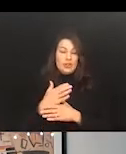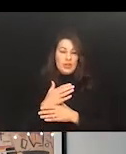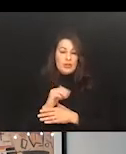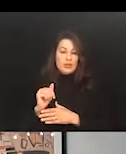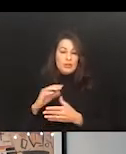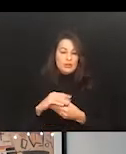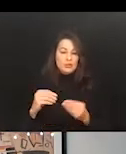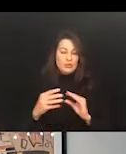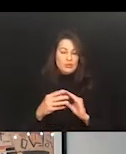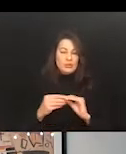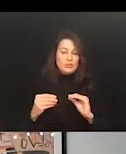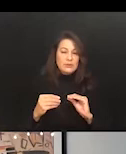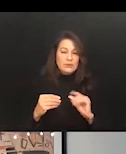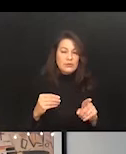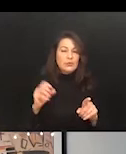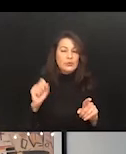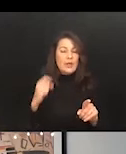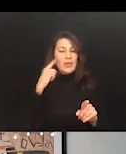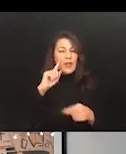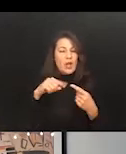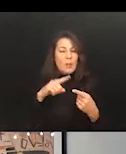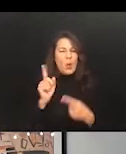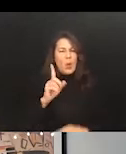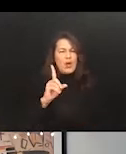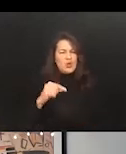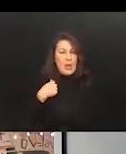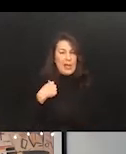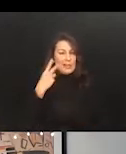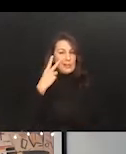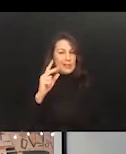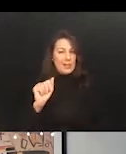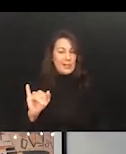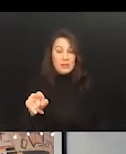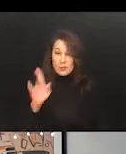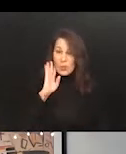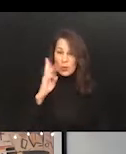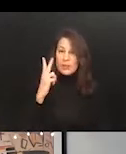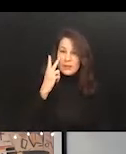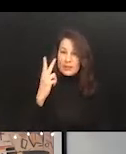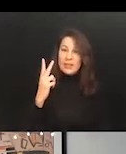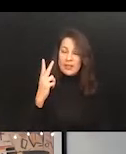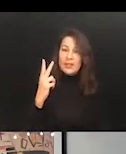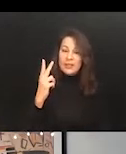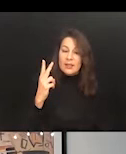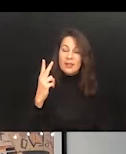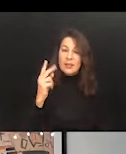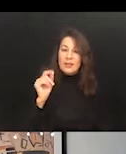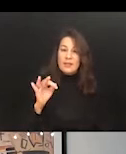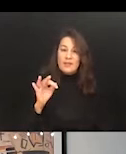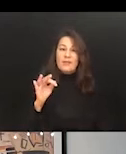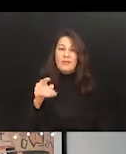think about where, where is it used? Where do I see it? Well, you see it if you hear anything or see any self driving cars.